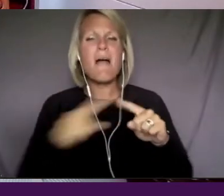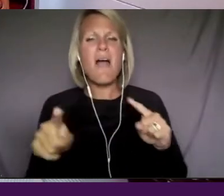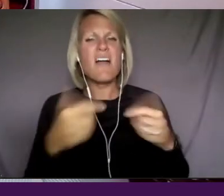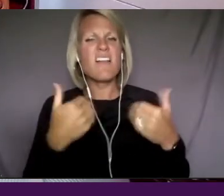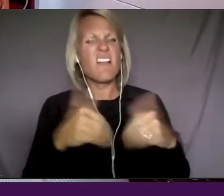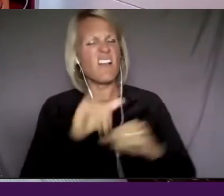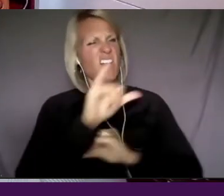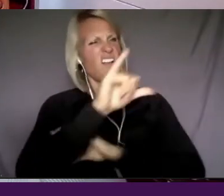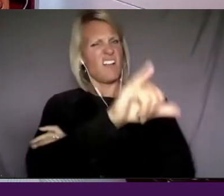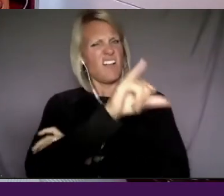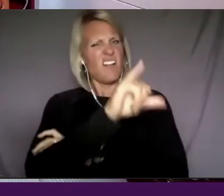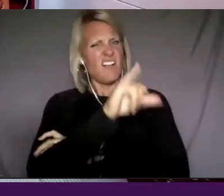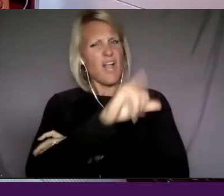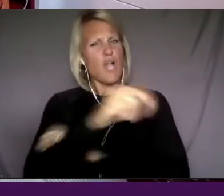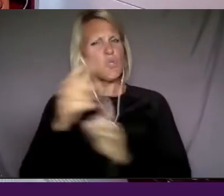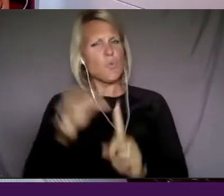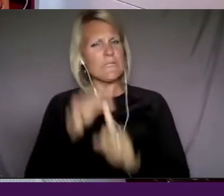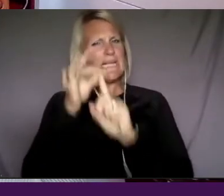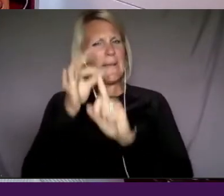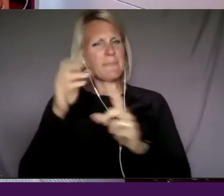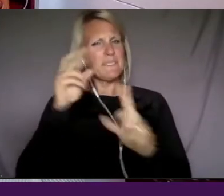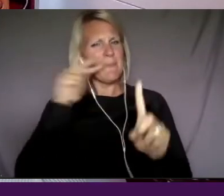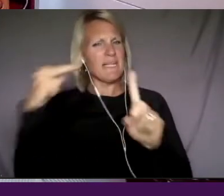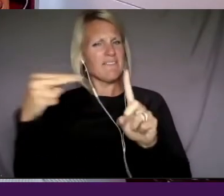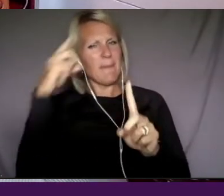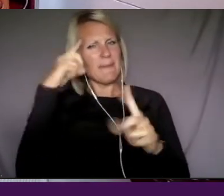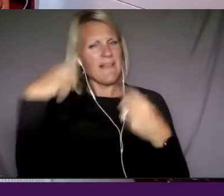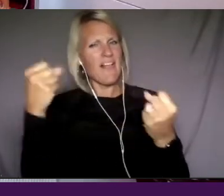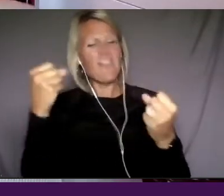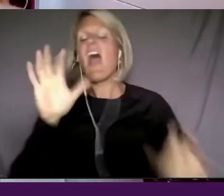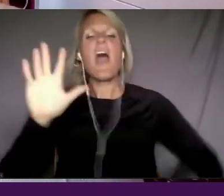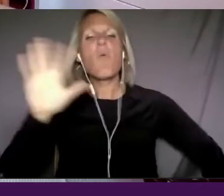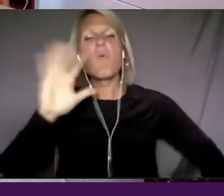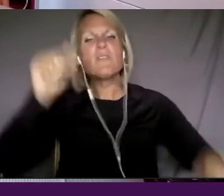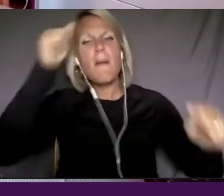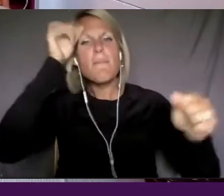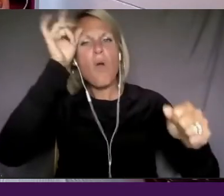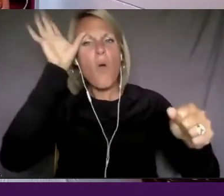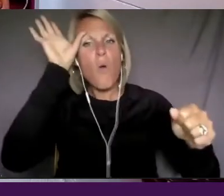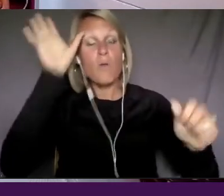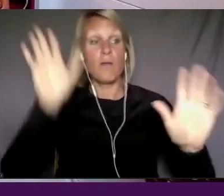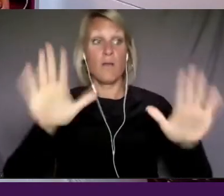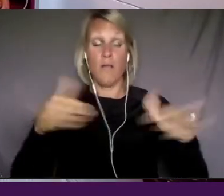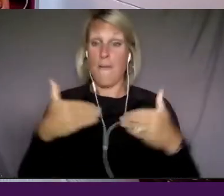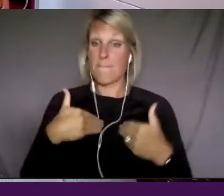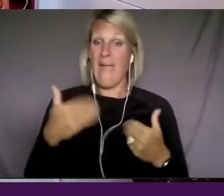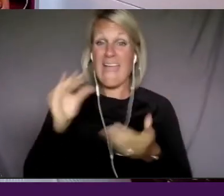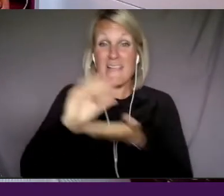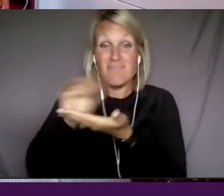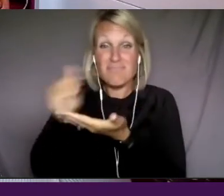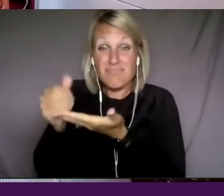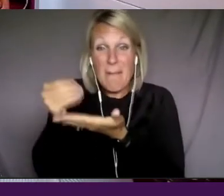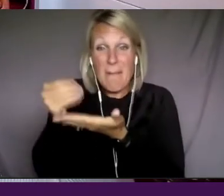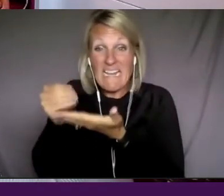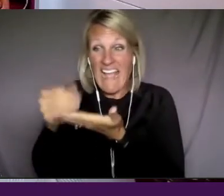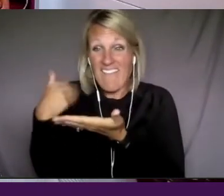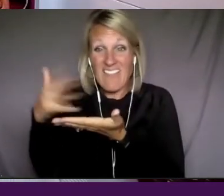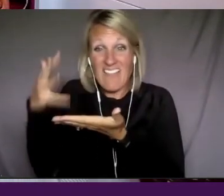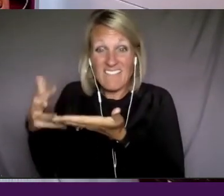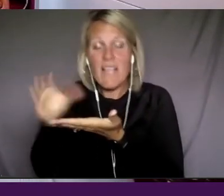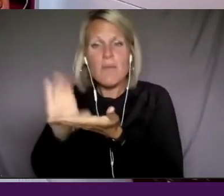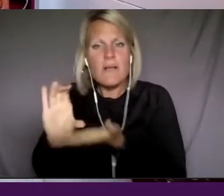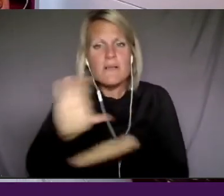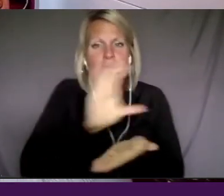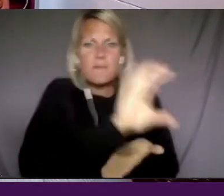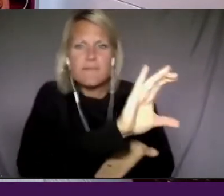mental health that blew me away that I said, with this little bit of money I have, I'm going to put it into them to help me do